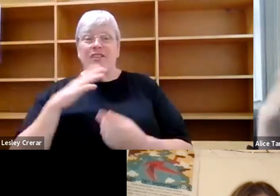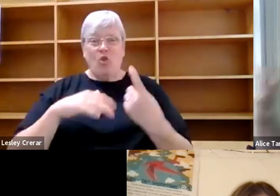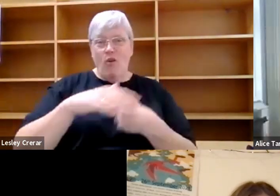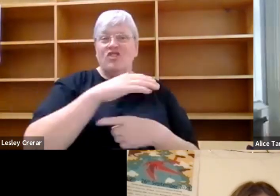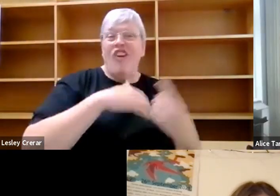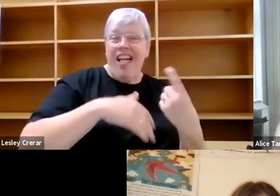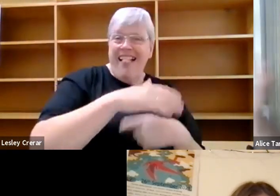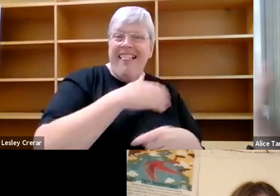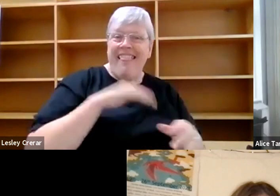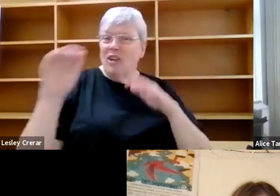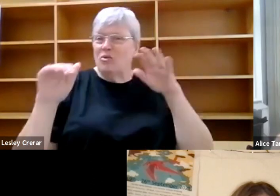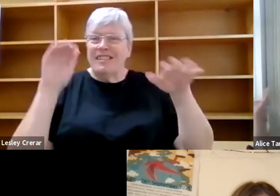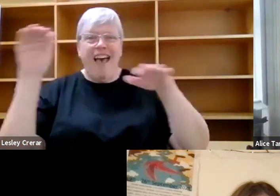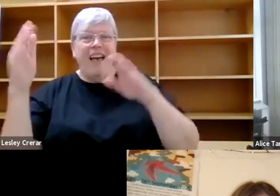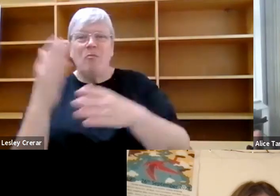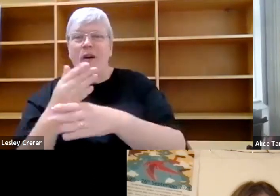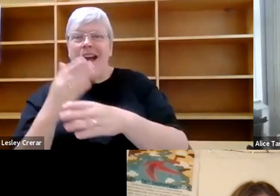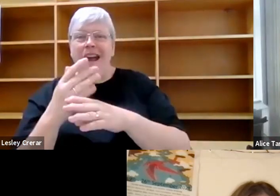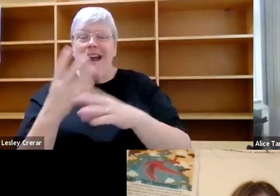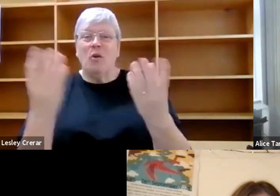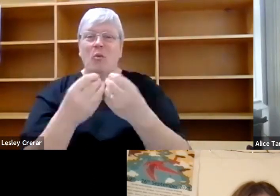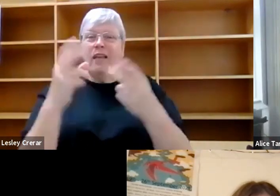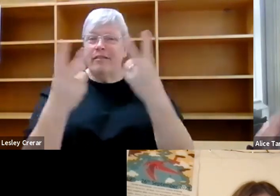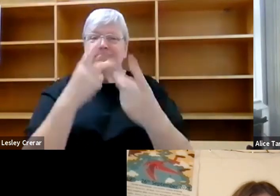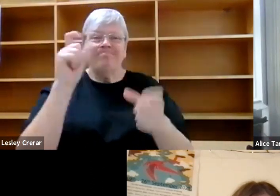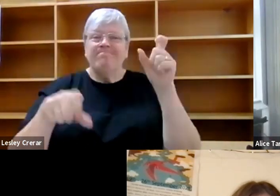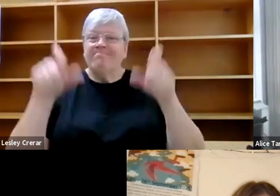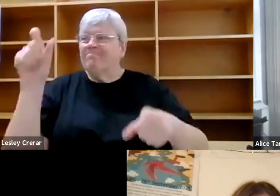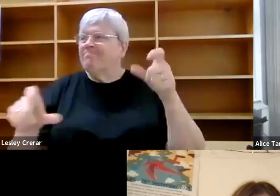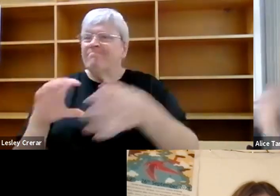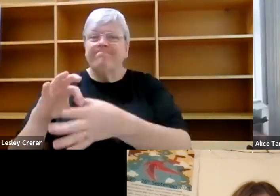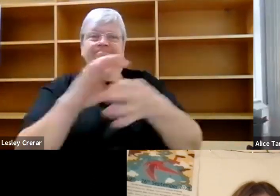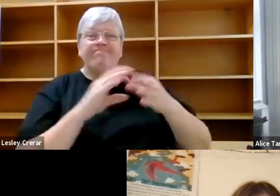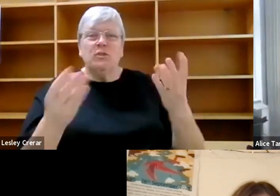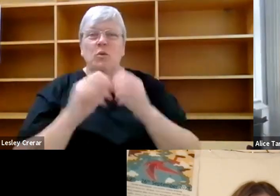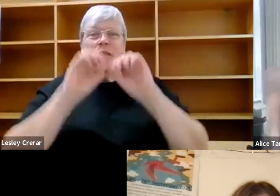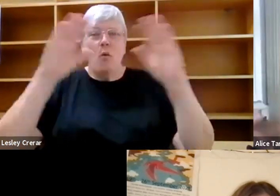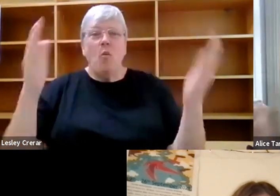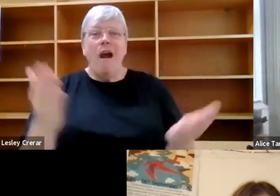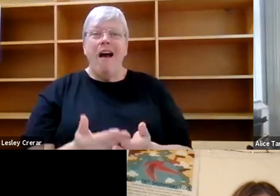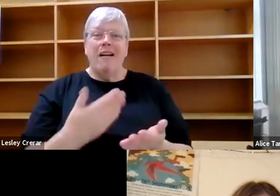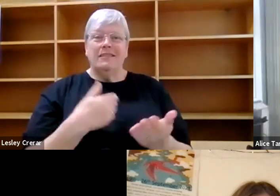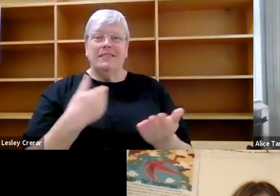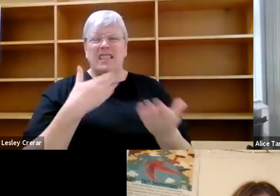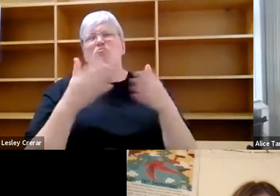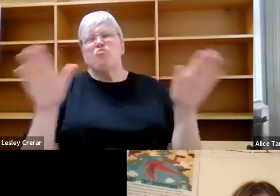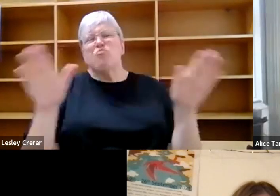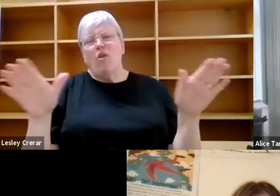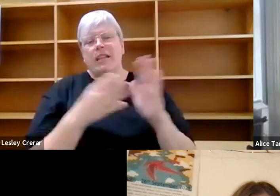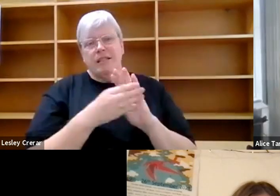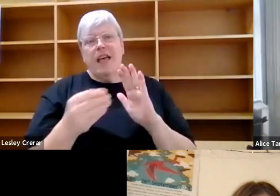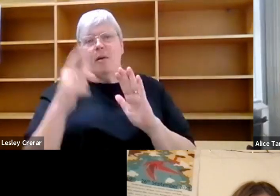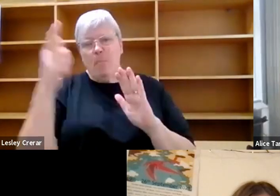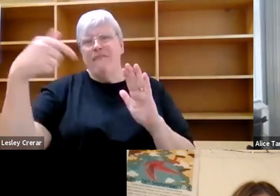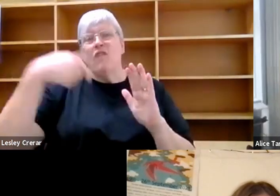outside work, stuff that engages with the world more. And that's a very broad example. But I think for me,